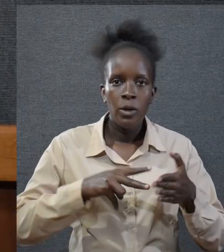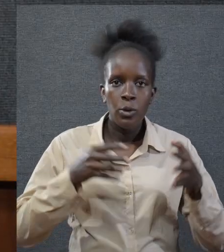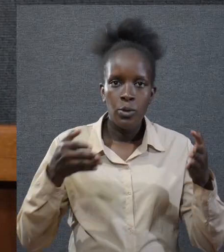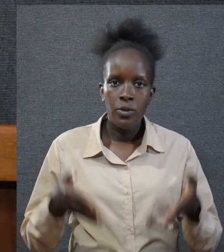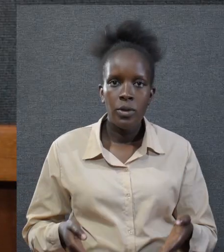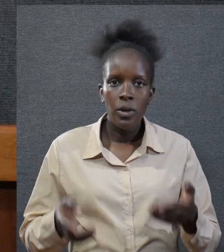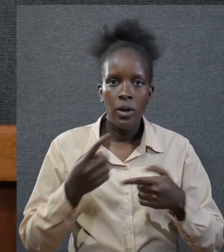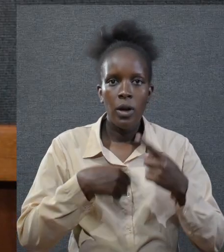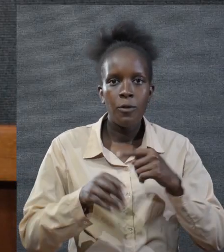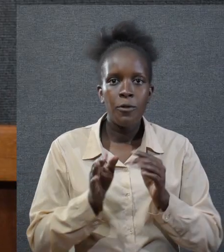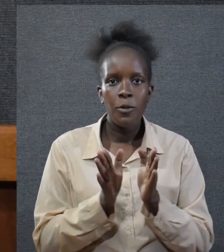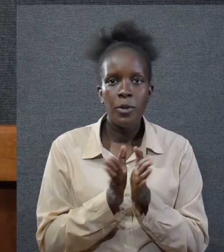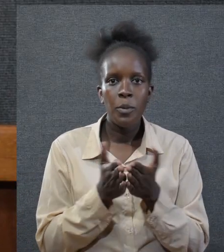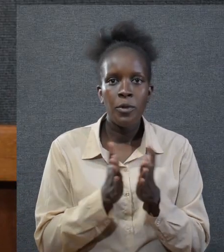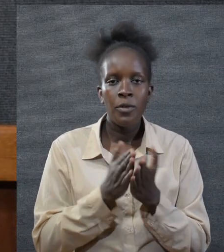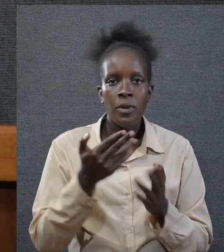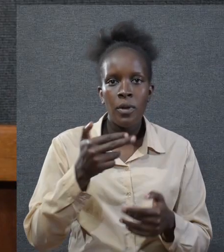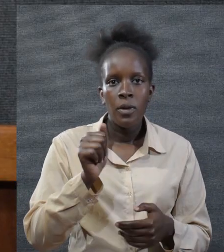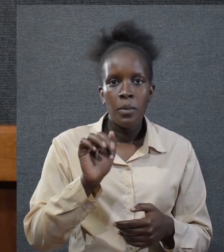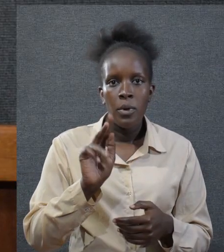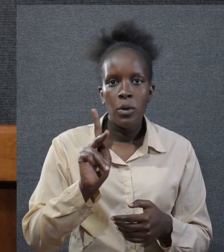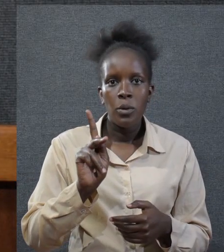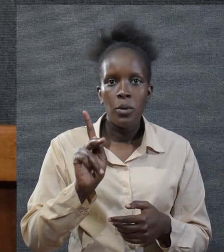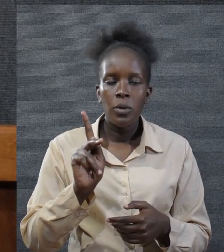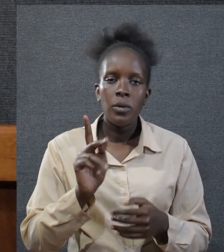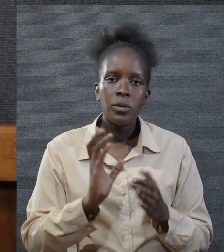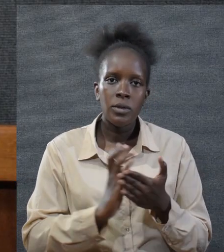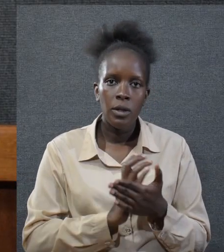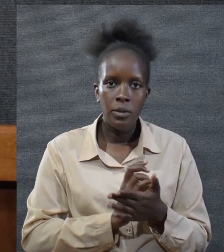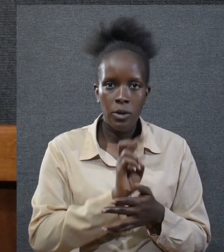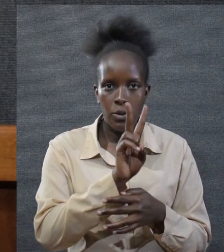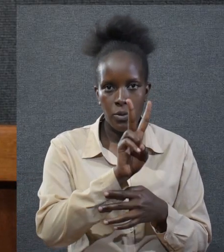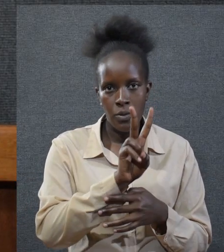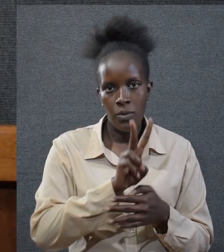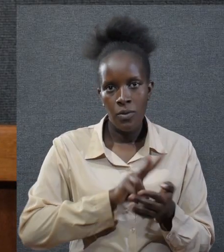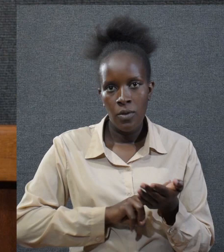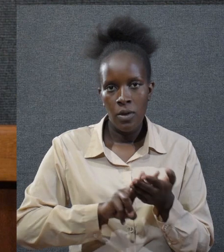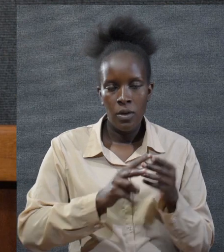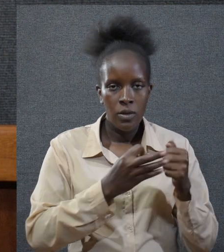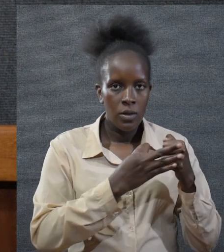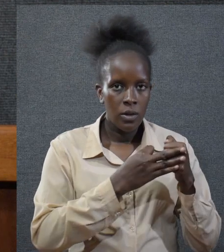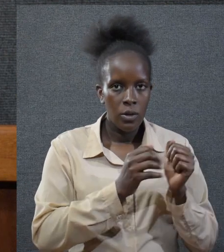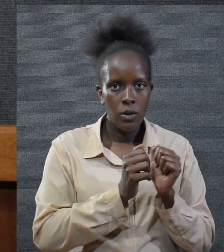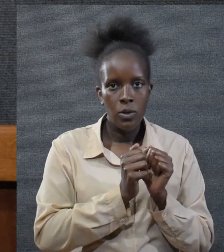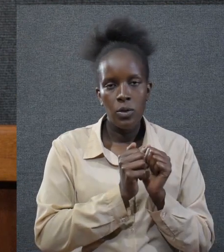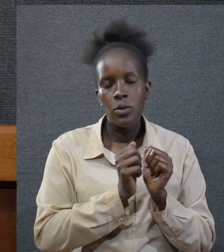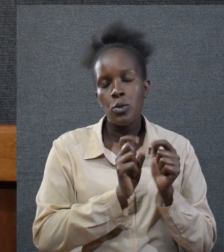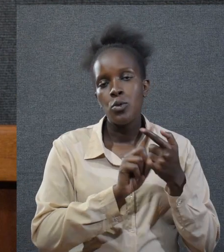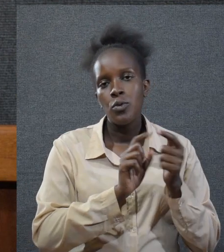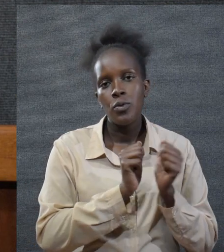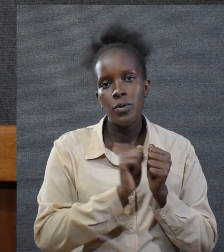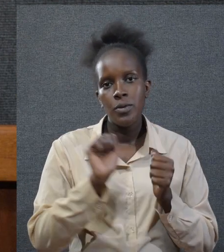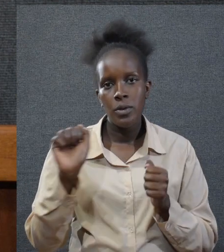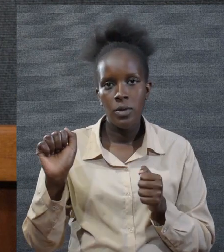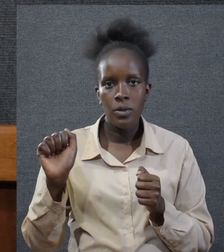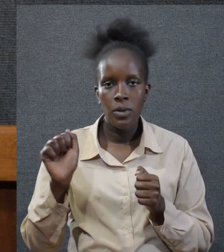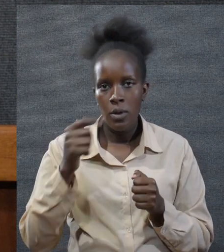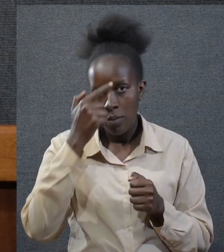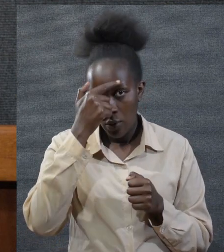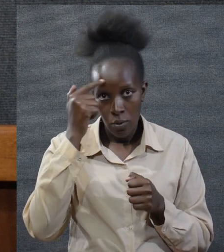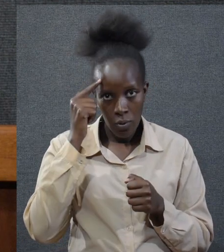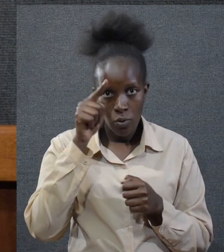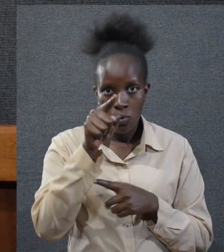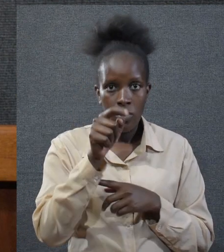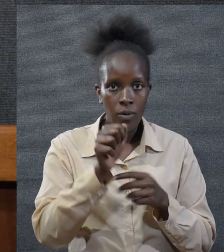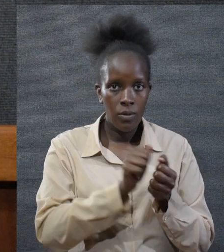Our reading today will come from the book of Habakkuk chapter 2 from verse 8 to 15 and we read